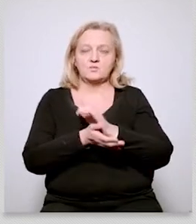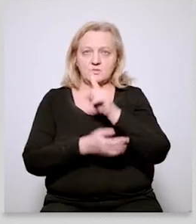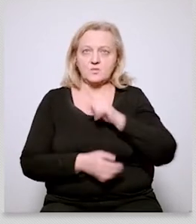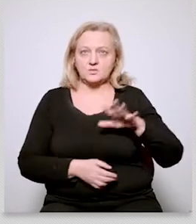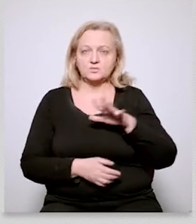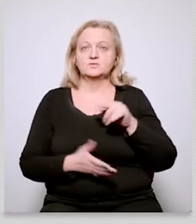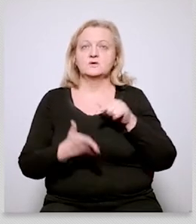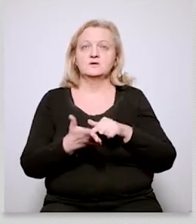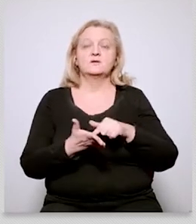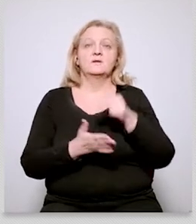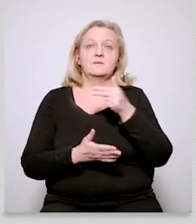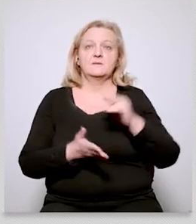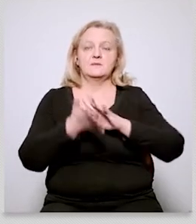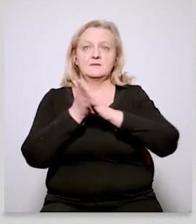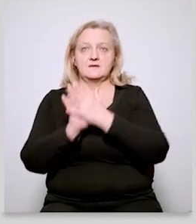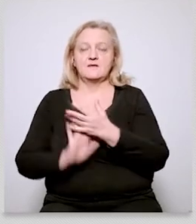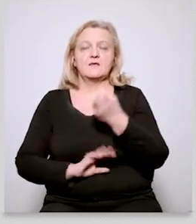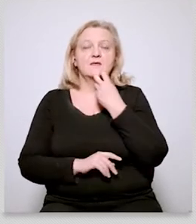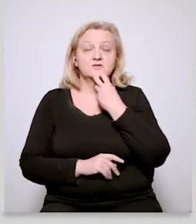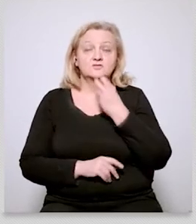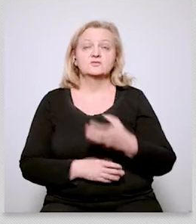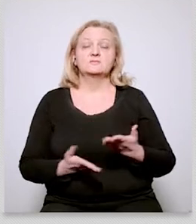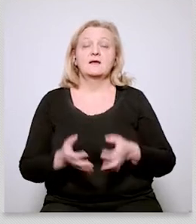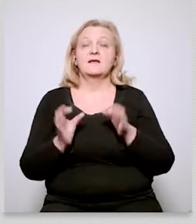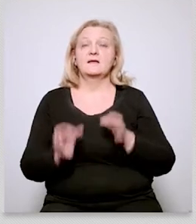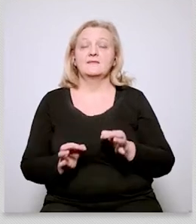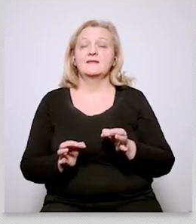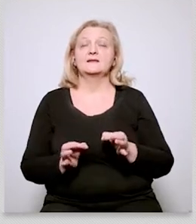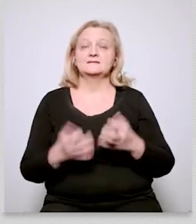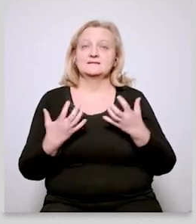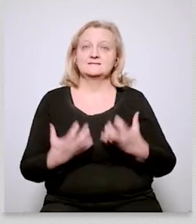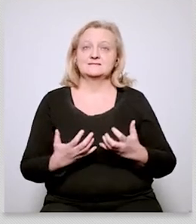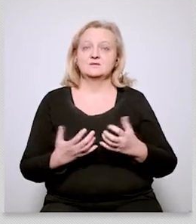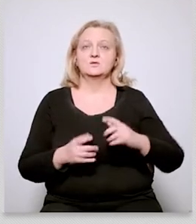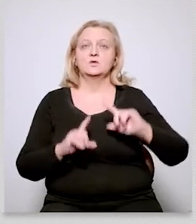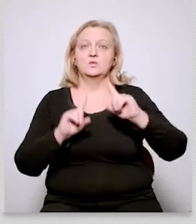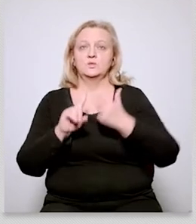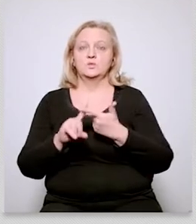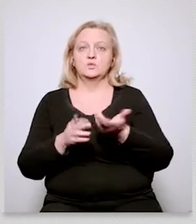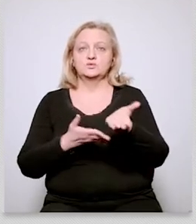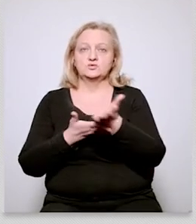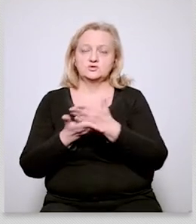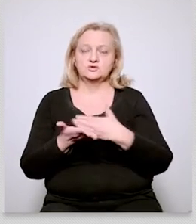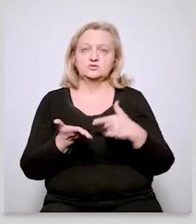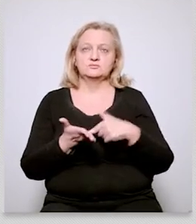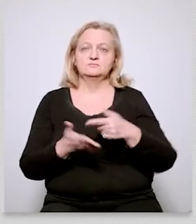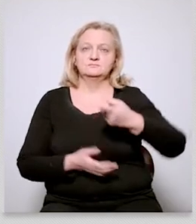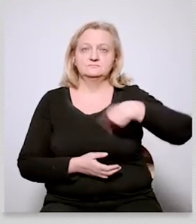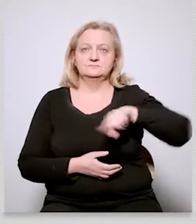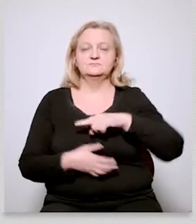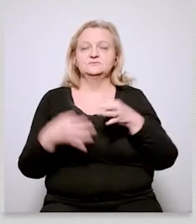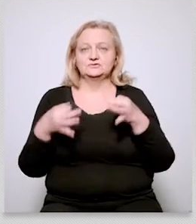now i i would like to open the second part of our of our event which